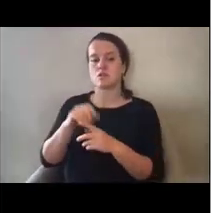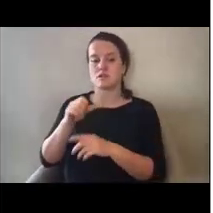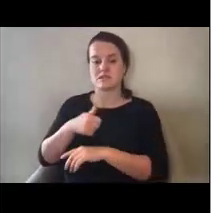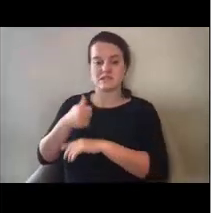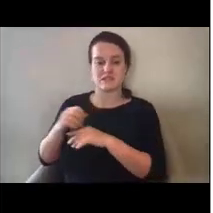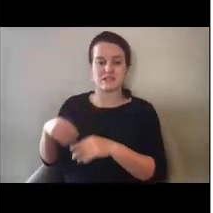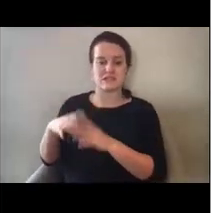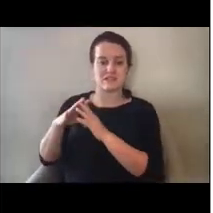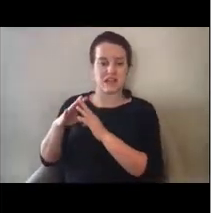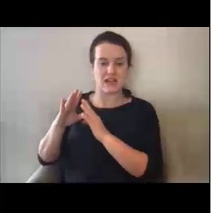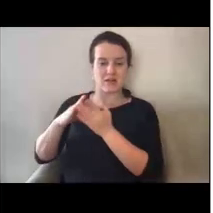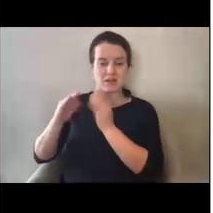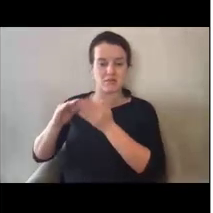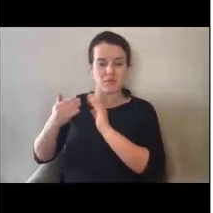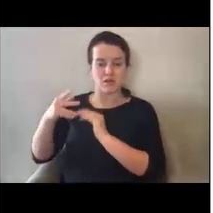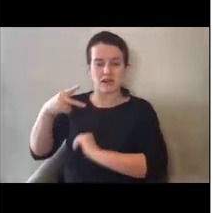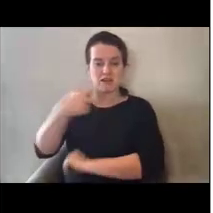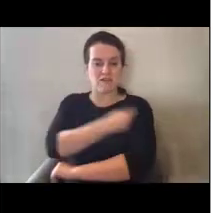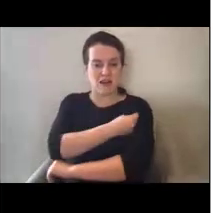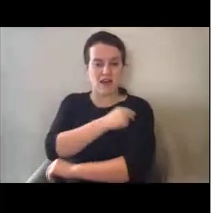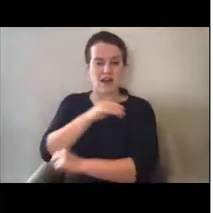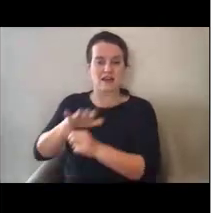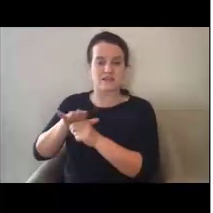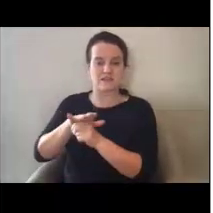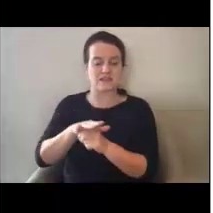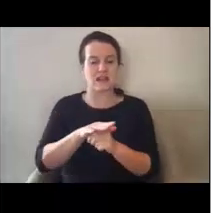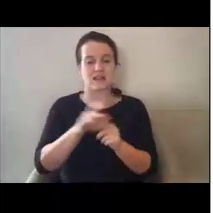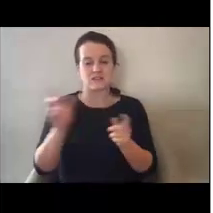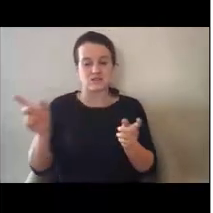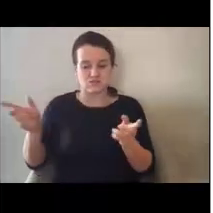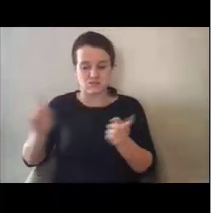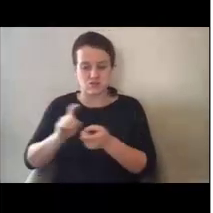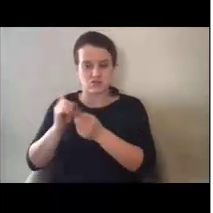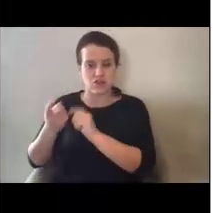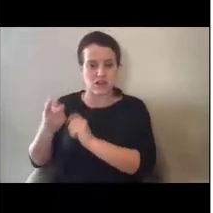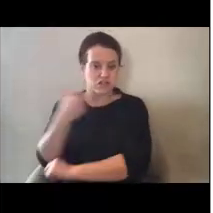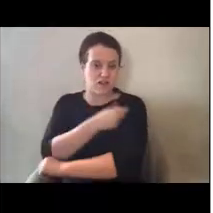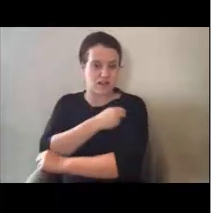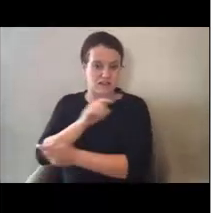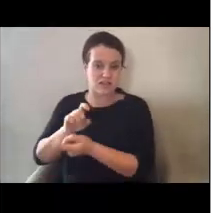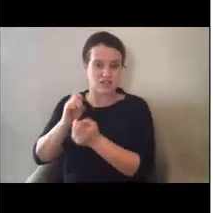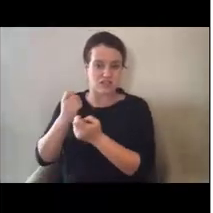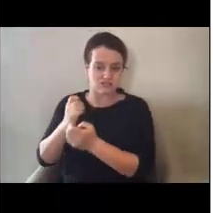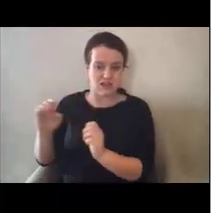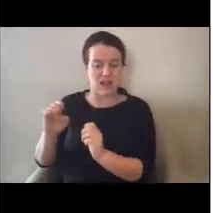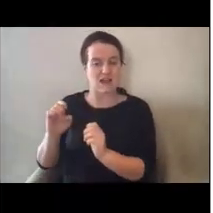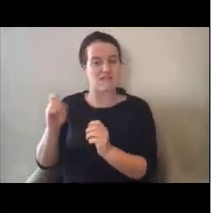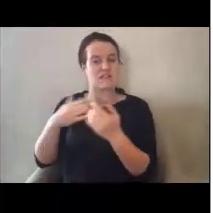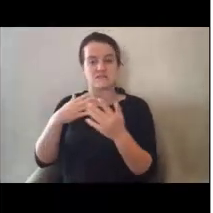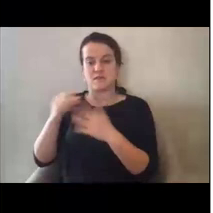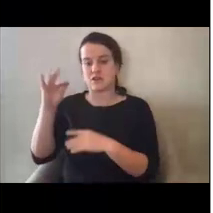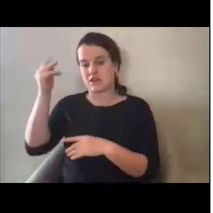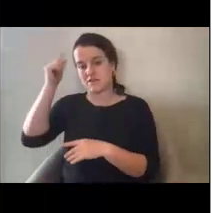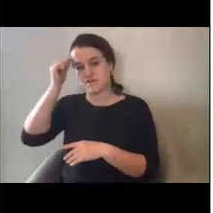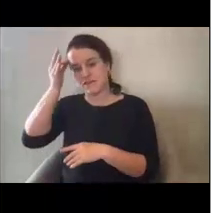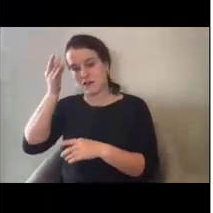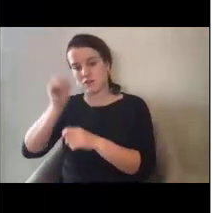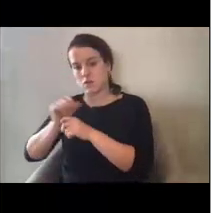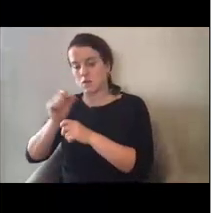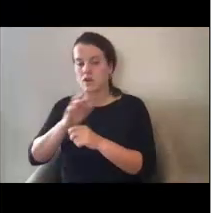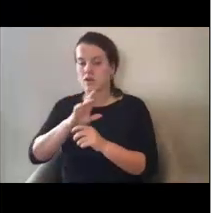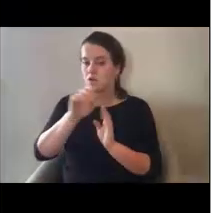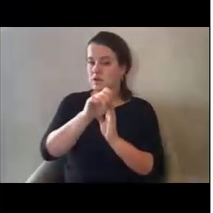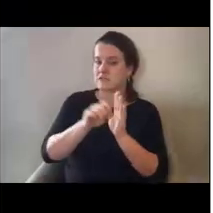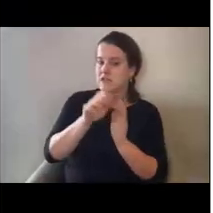community vaccination sites to augment vaccination efforts, uh, whether they be federally supported or, uh, or run by a state